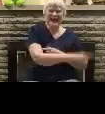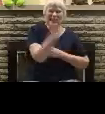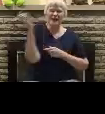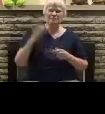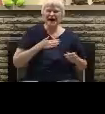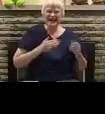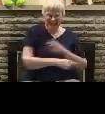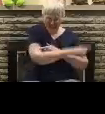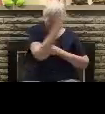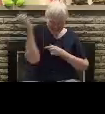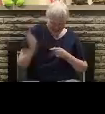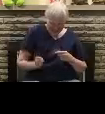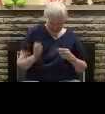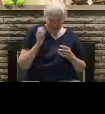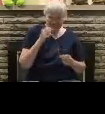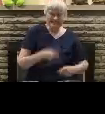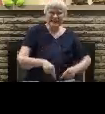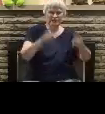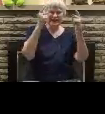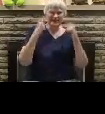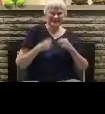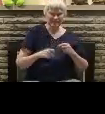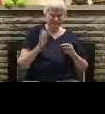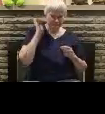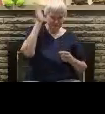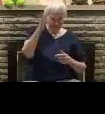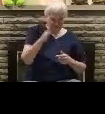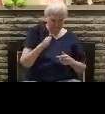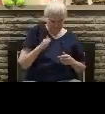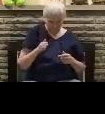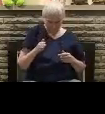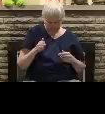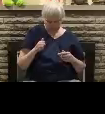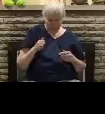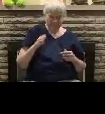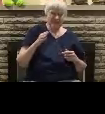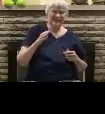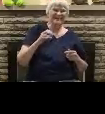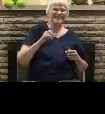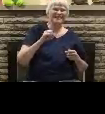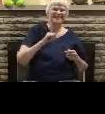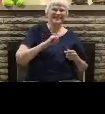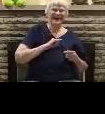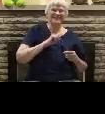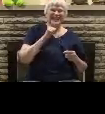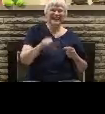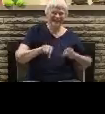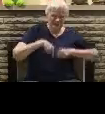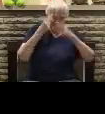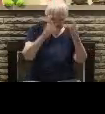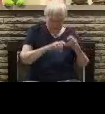My day's coming. And that's why I'm preaching what I'm preaching. I'm not going to be one of those answering for this.